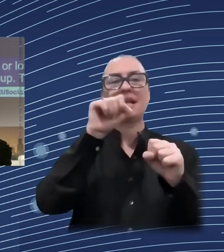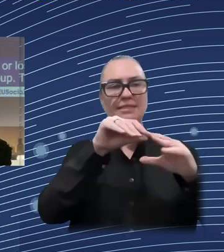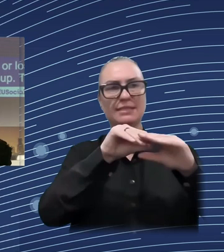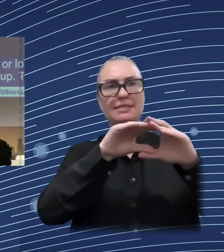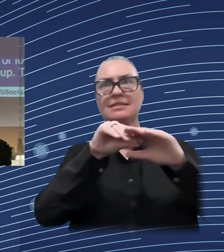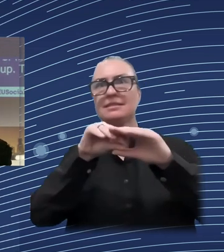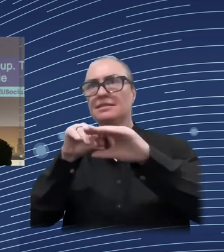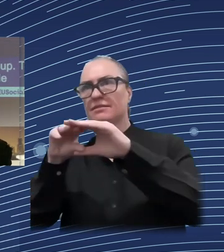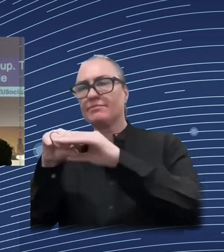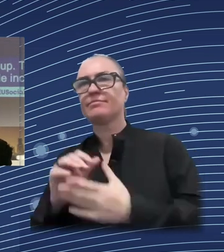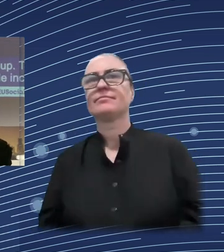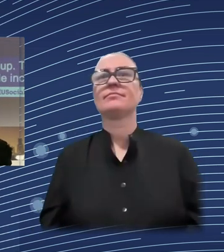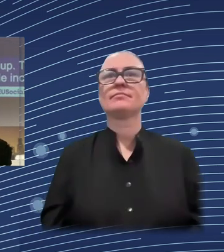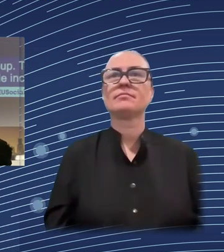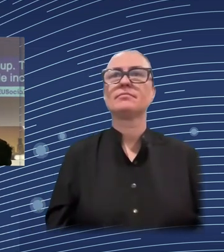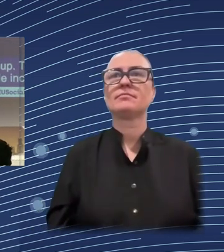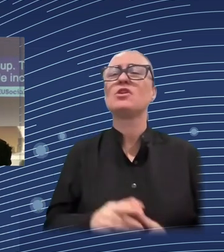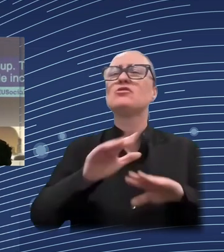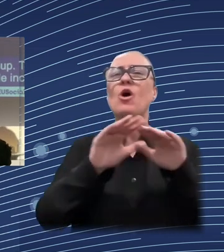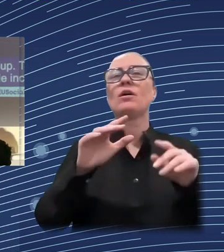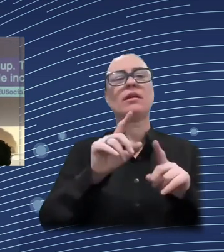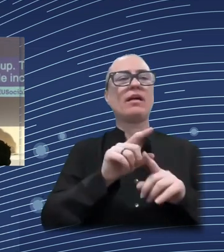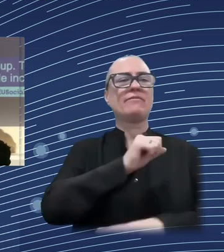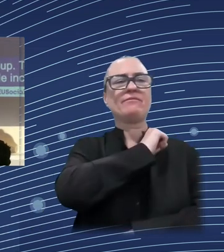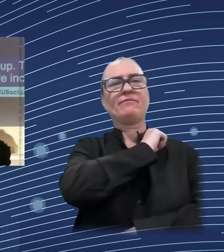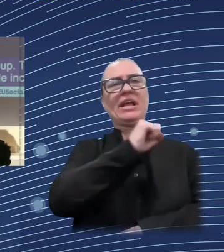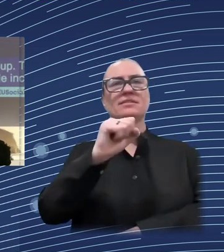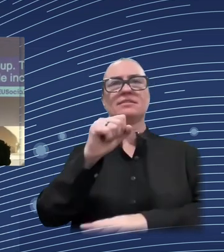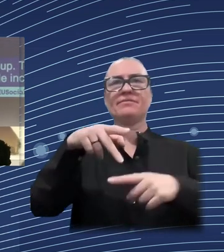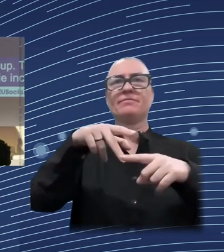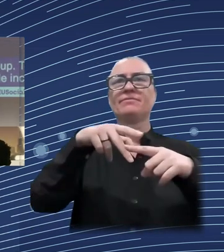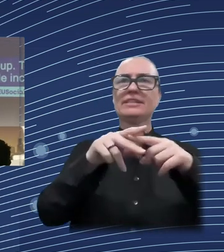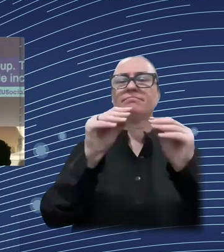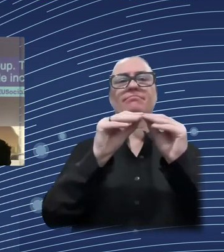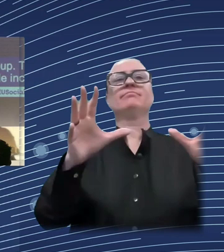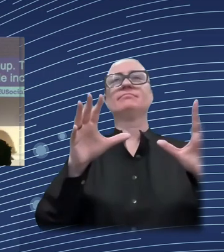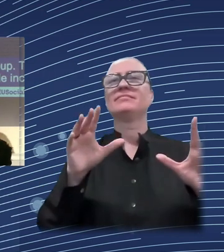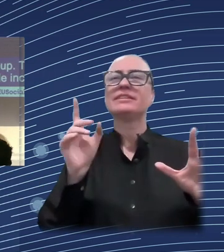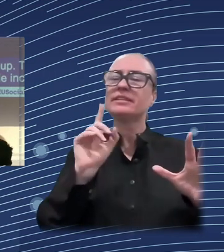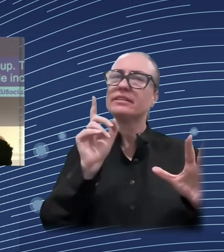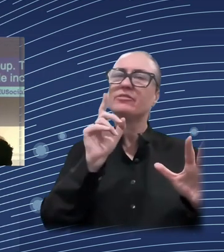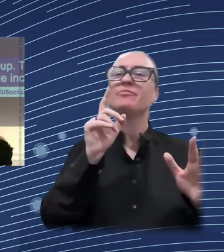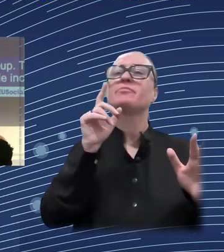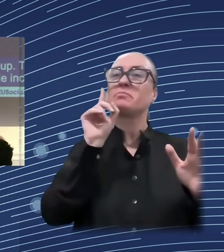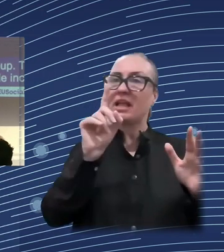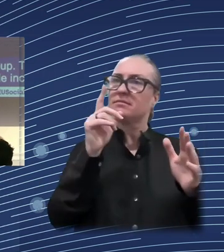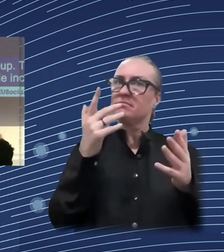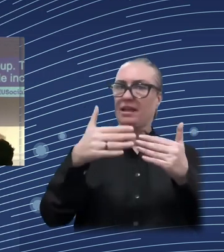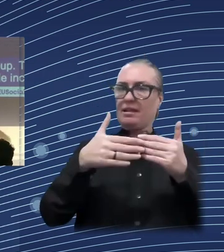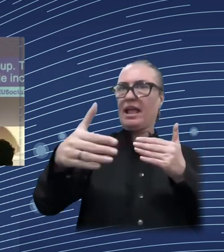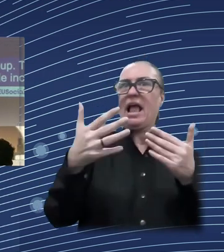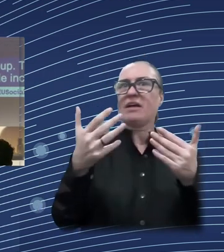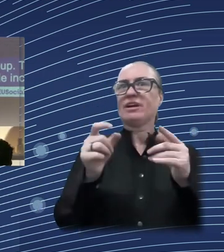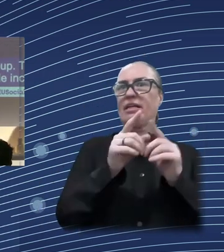We've got lower, higher income losses at the bottom of the income distribution, lower income losses further up. And these are some of the